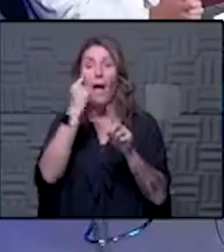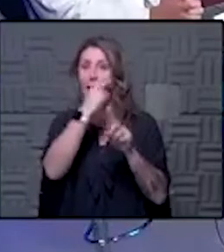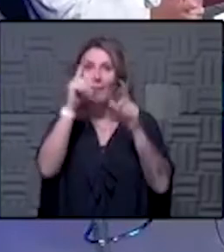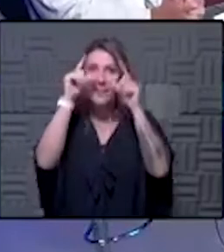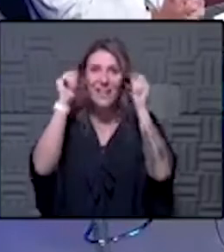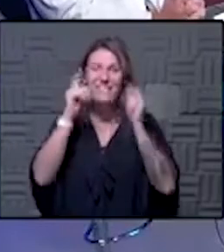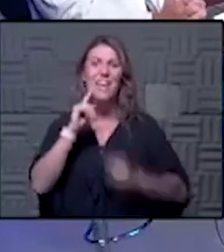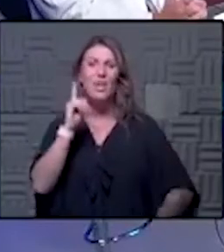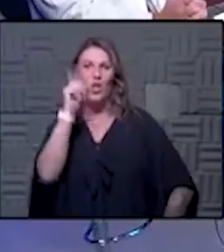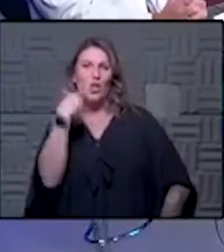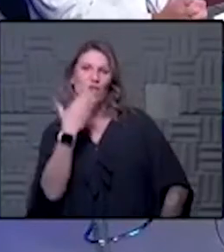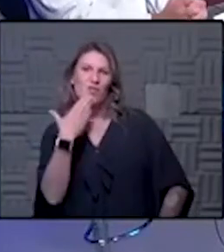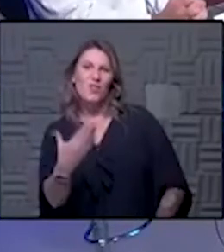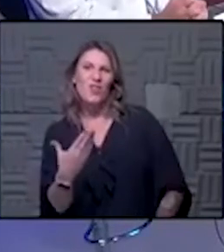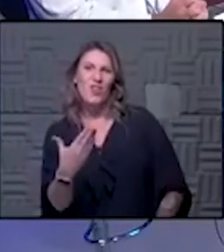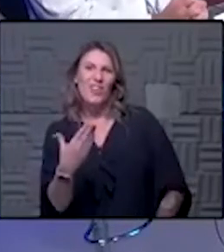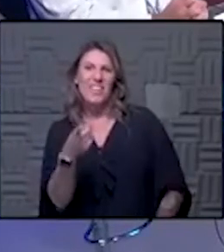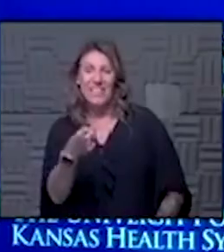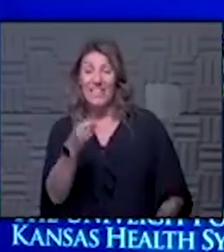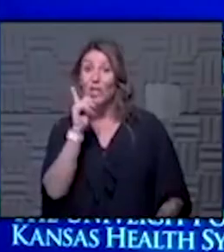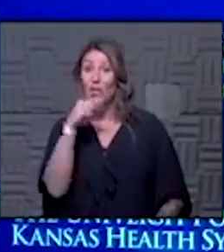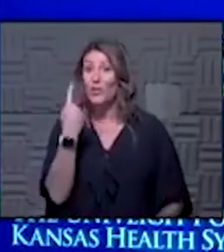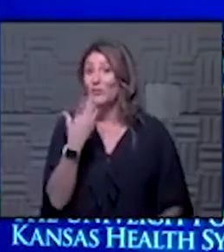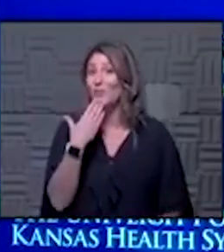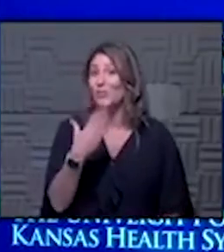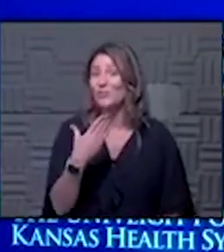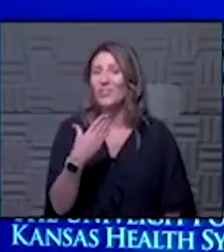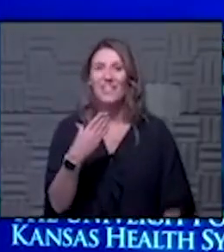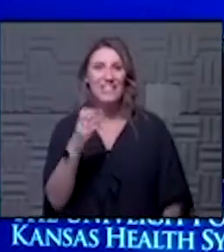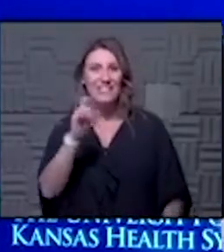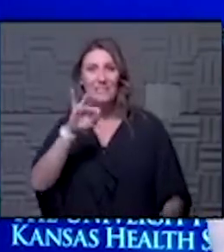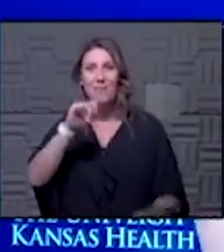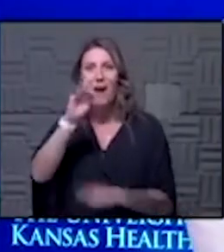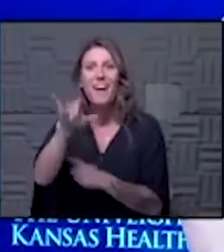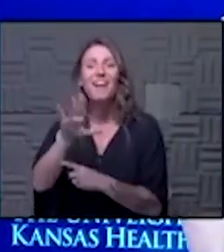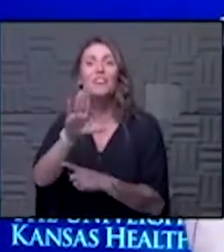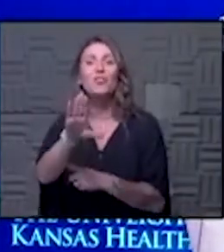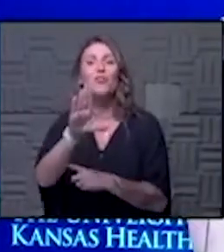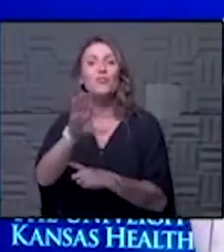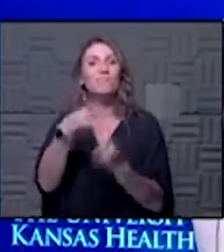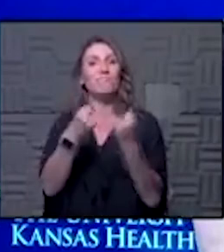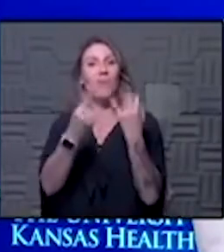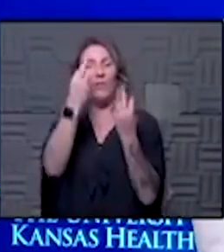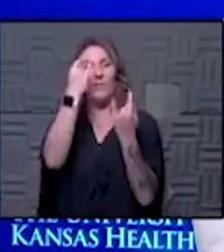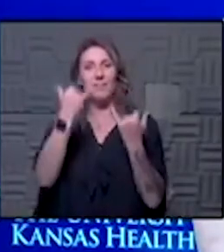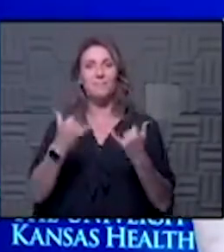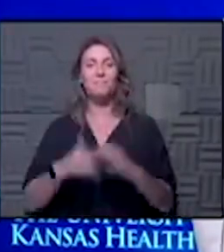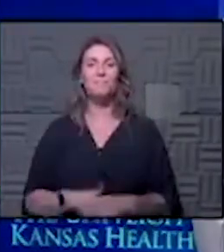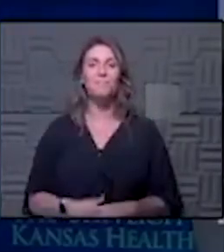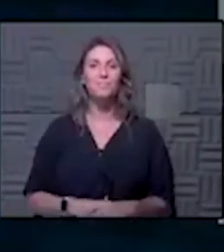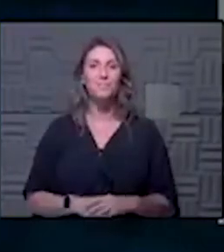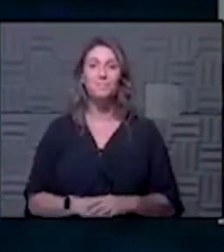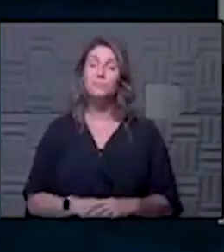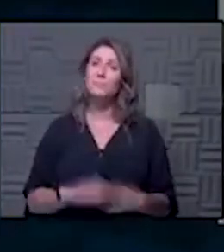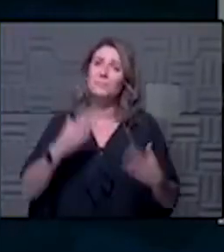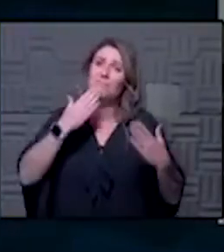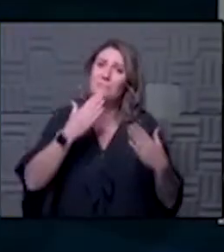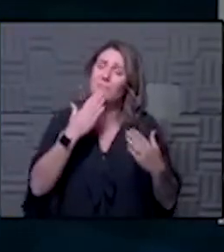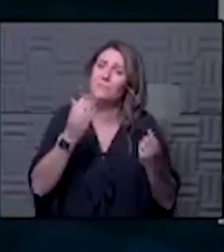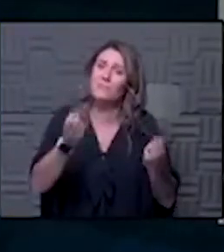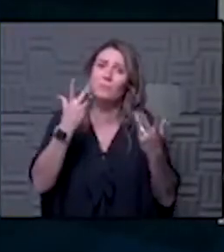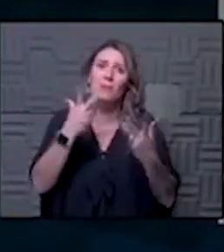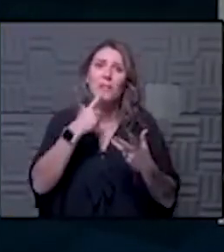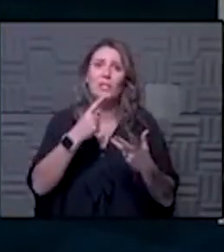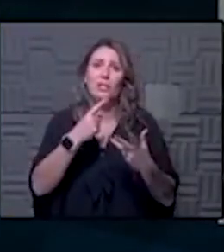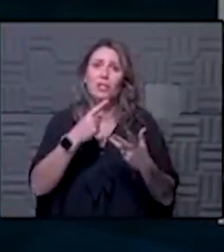they make you look really good as you can yeah he looks dr samapathy final thoughts for today yeah well thank you so much again for